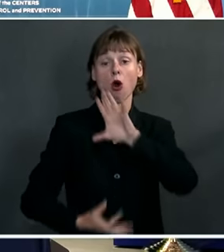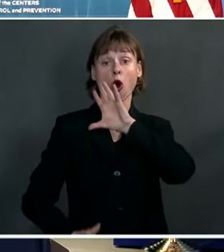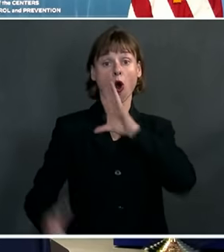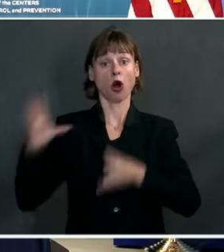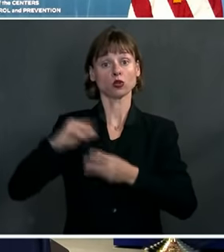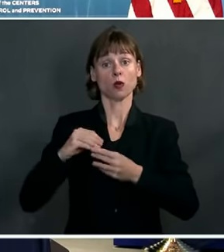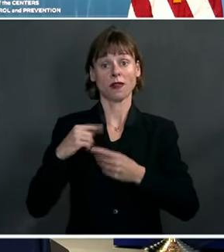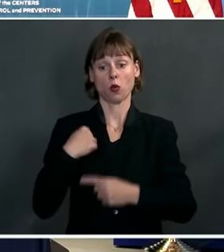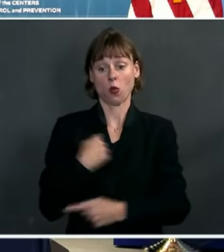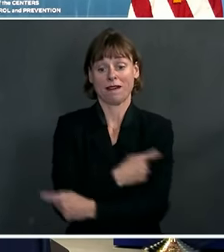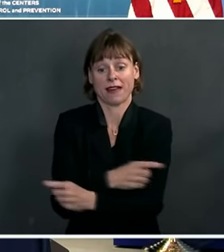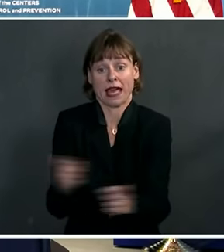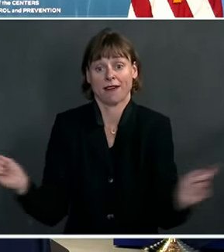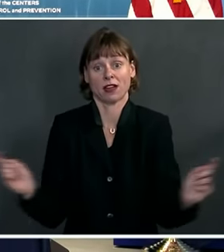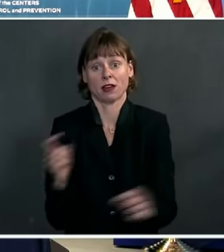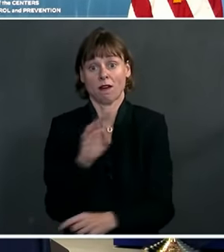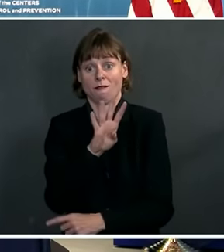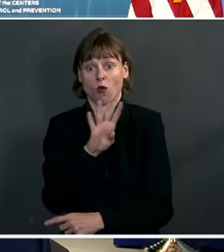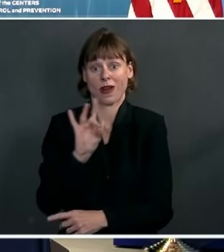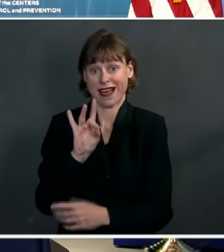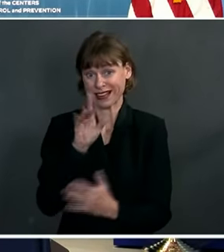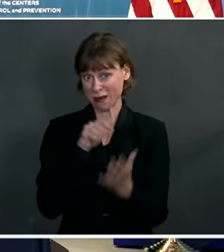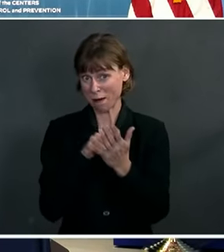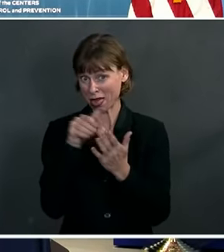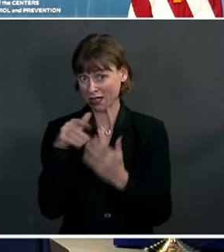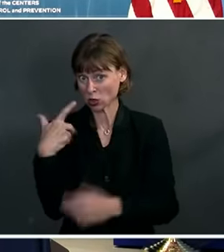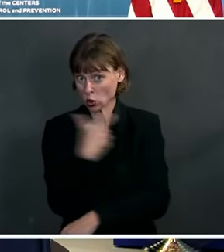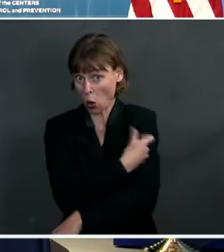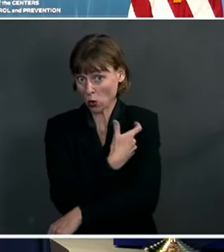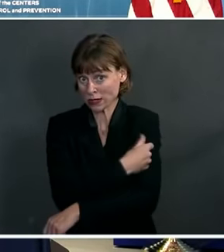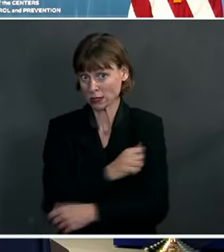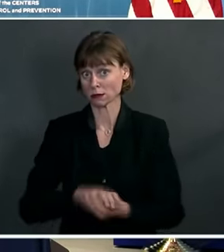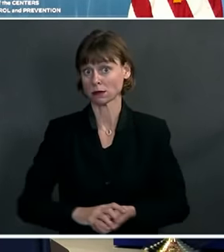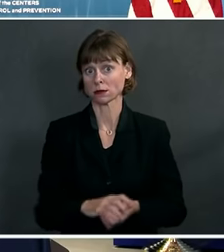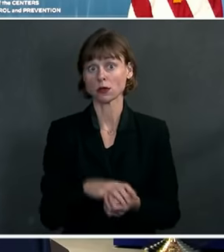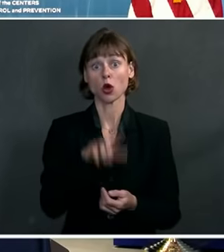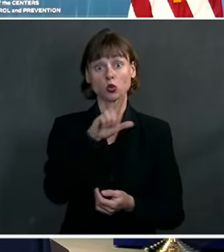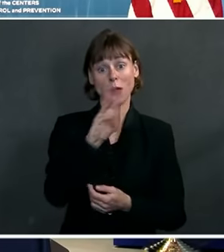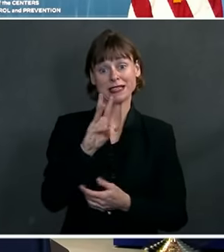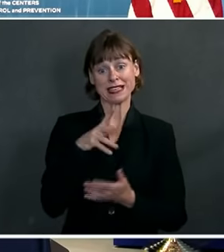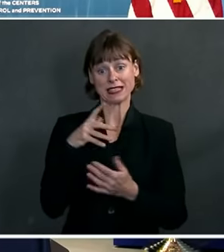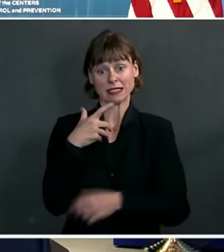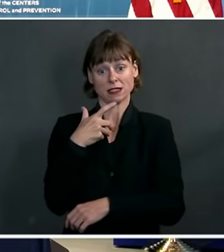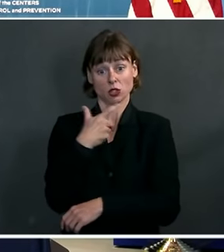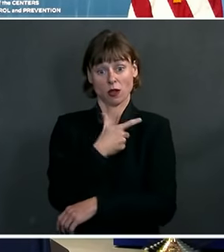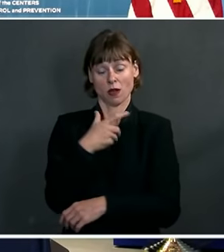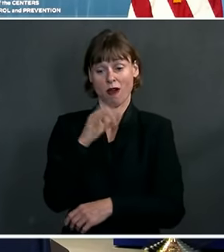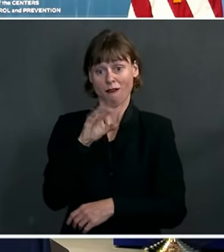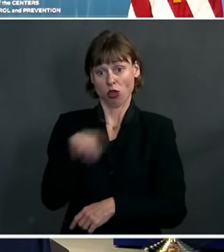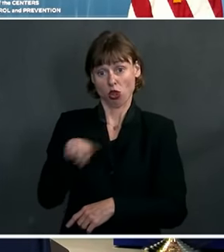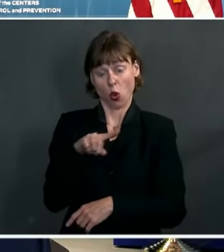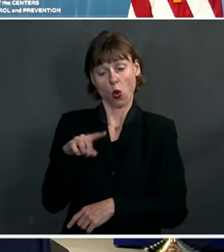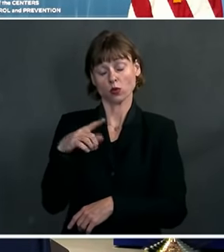48 million doses, and 26 million of those doses have been administered.